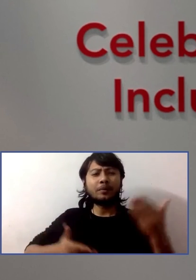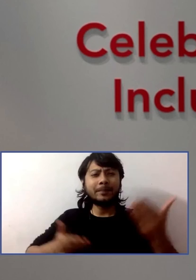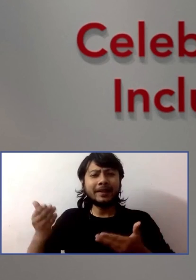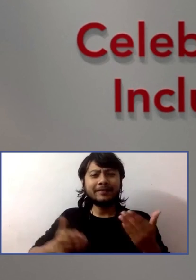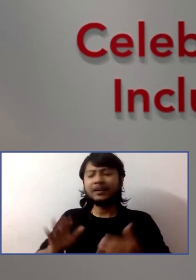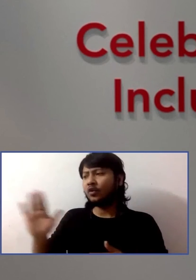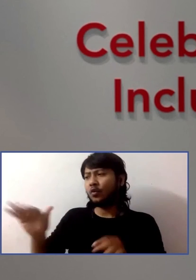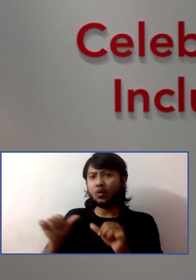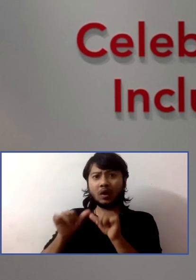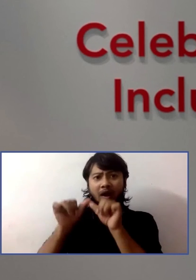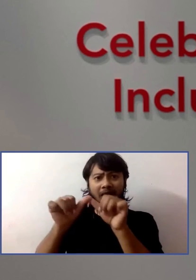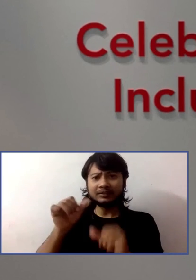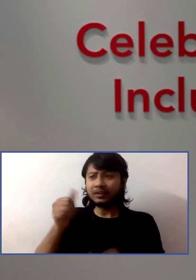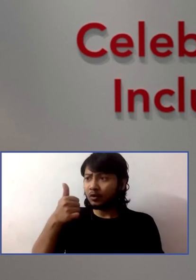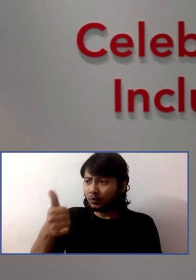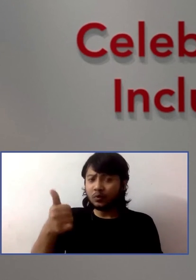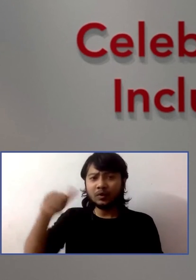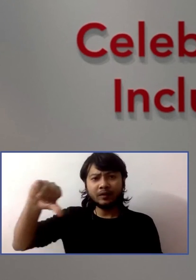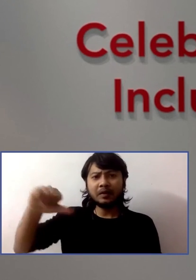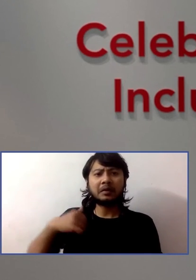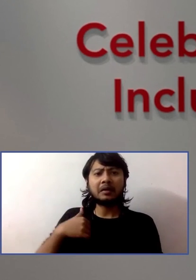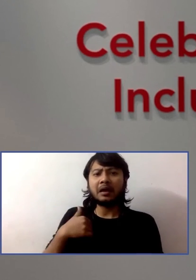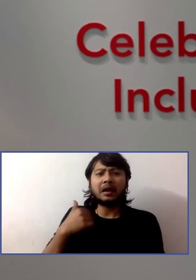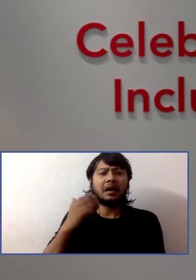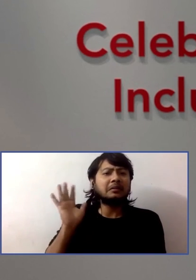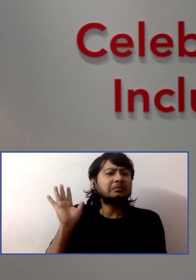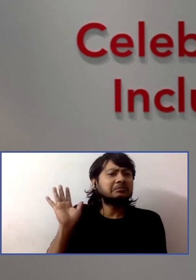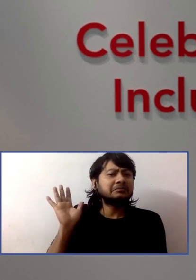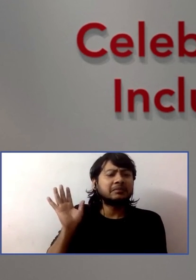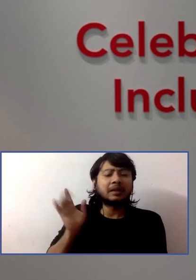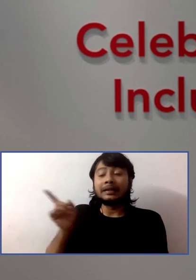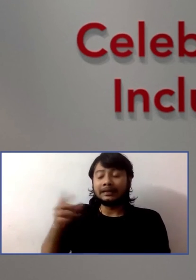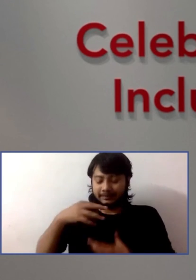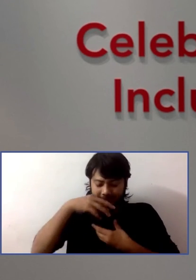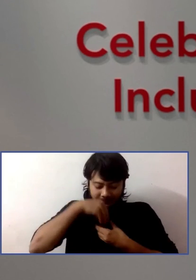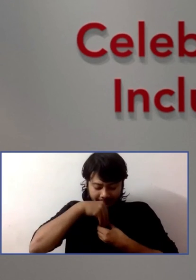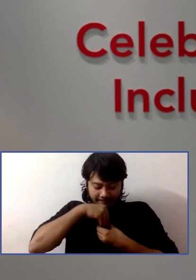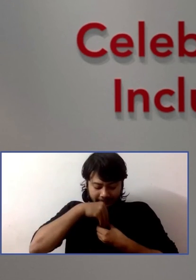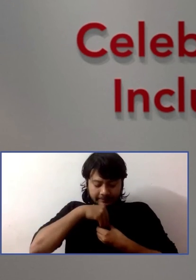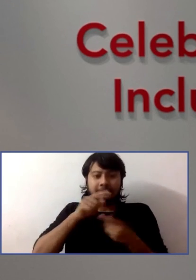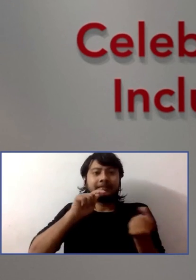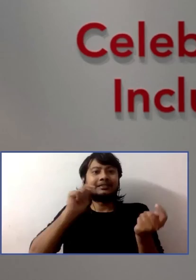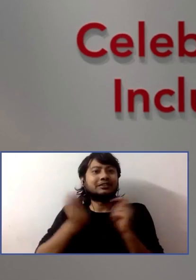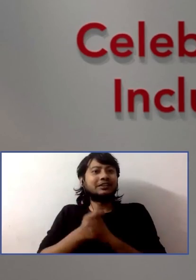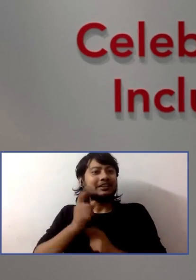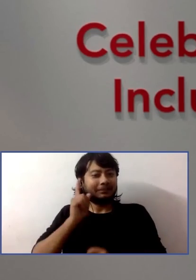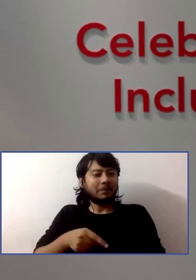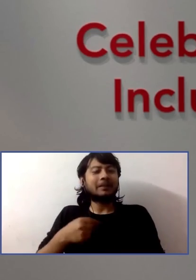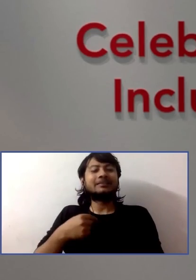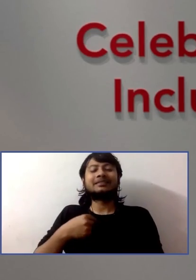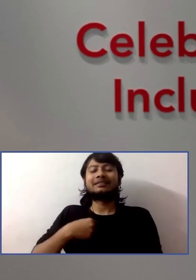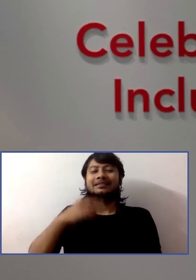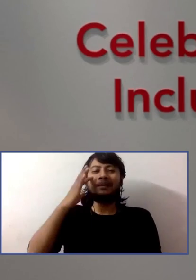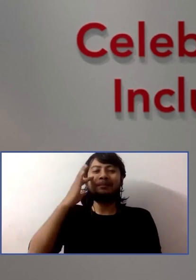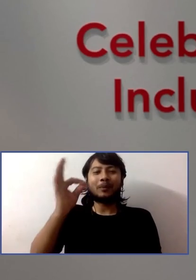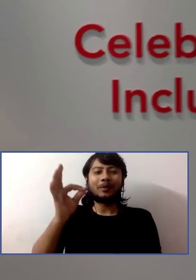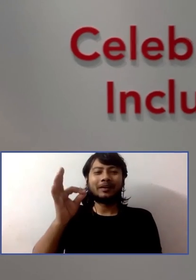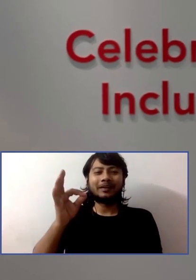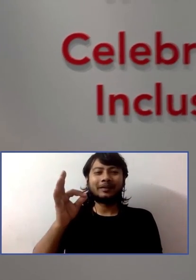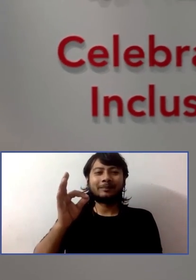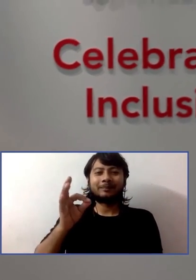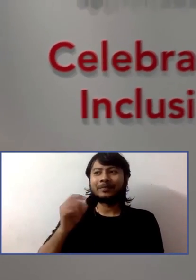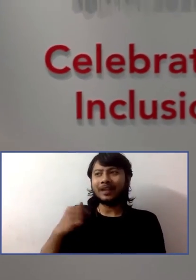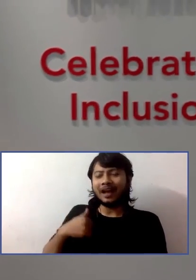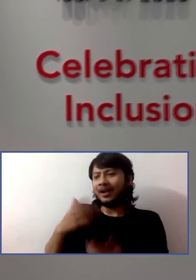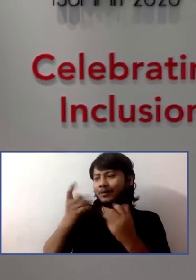that he changes from the inside. I care that he wants to be more respectful or